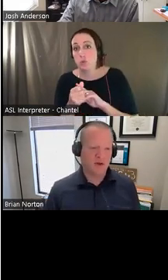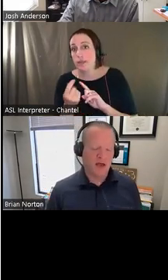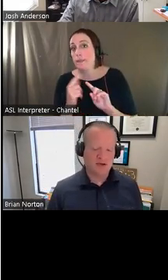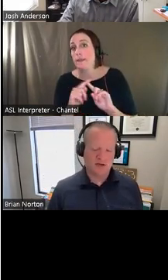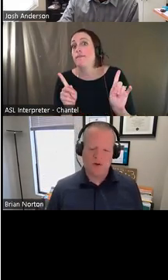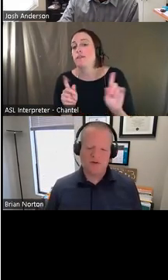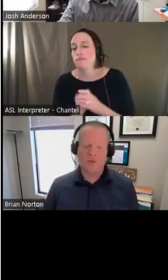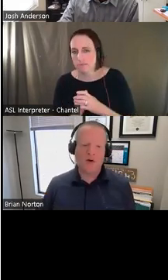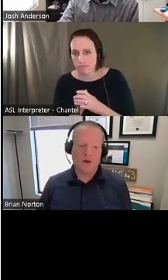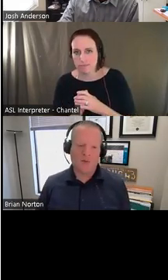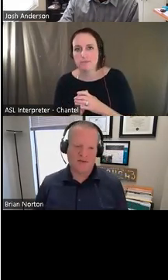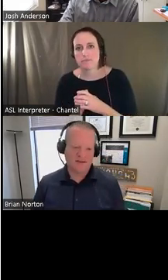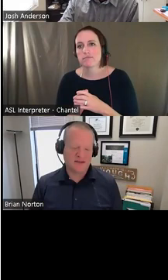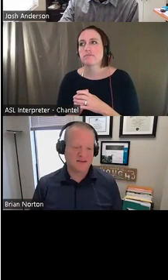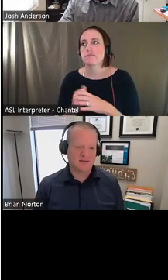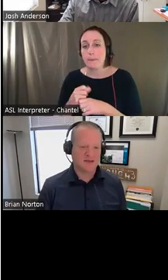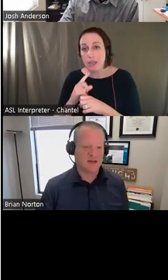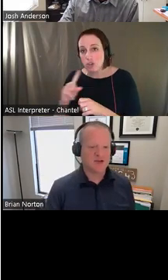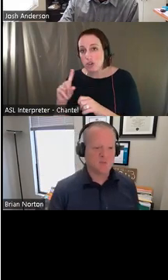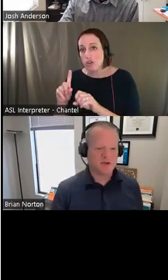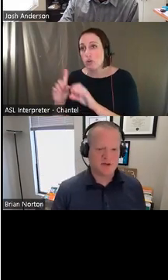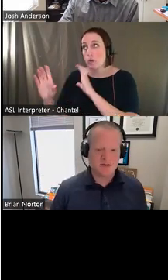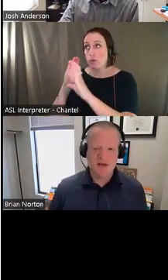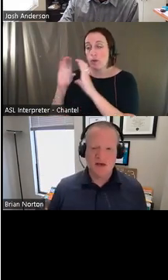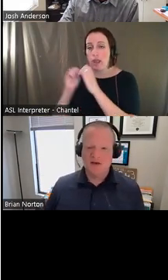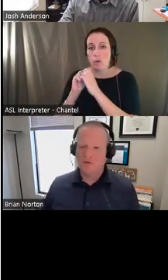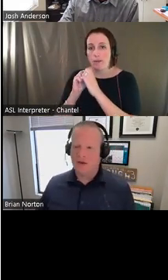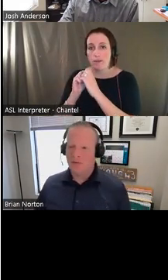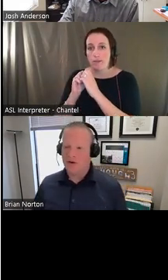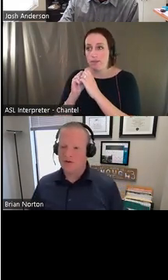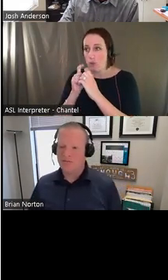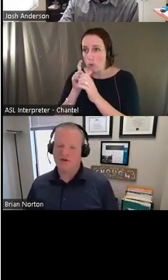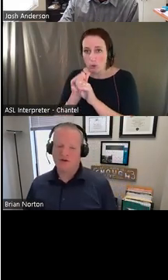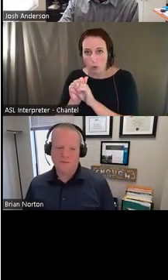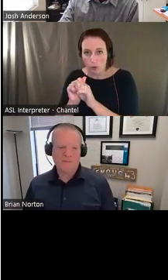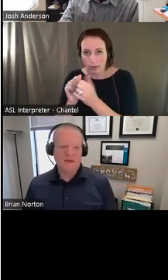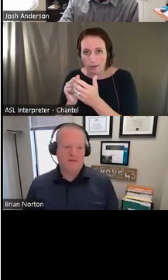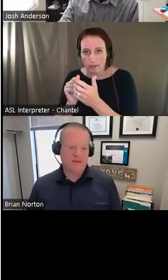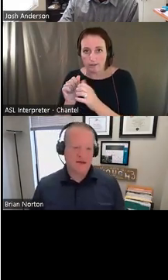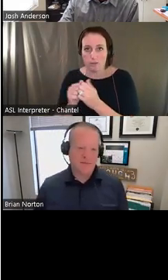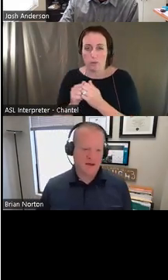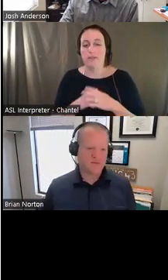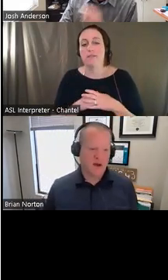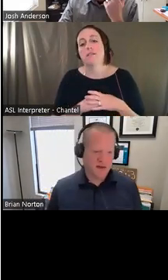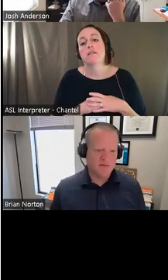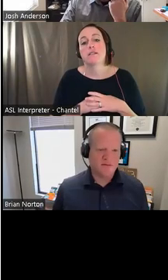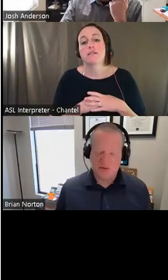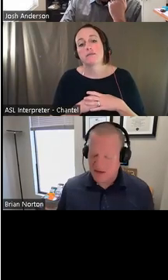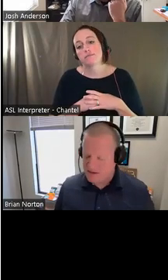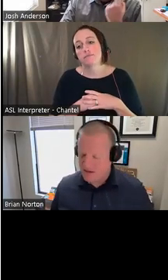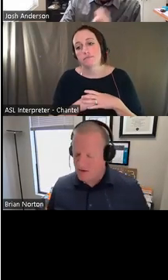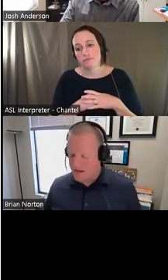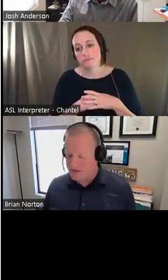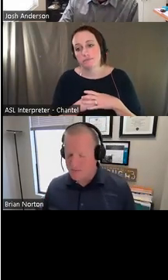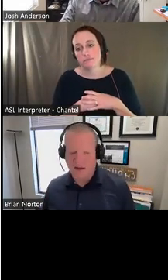line of communication to whoever you're working with as an assistive technology specialist is really important to make sure that the timing is right for